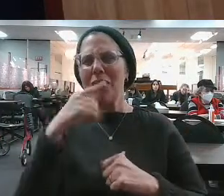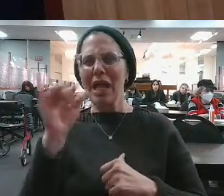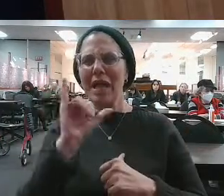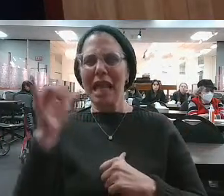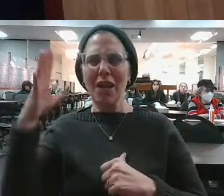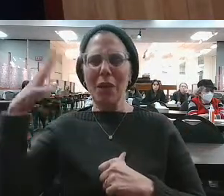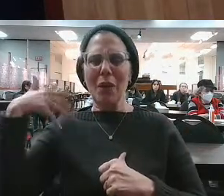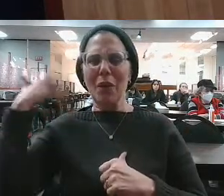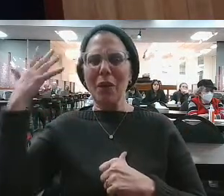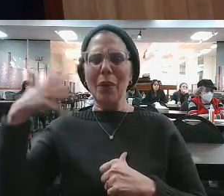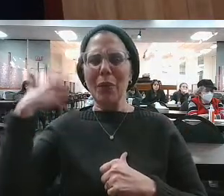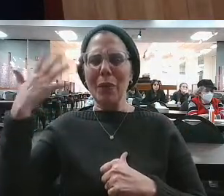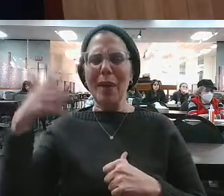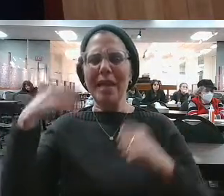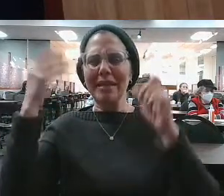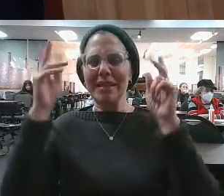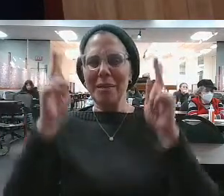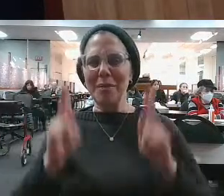At the same time,